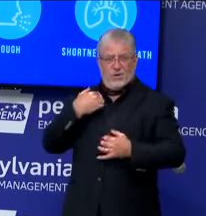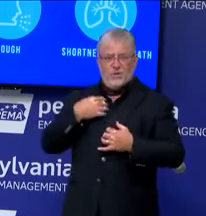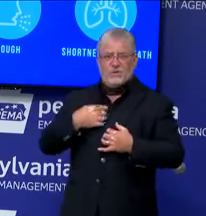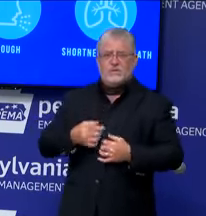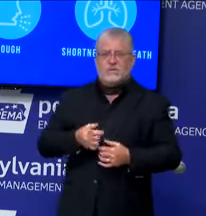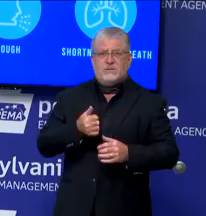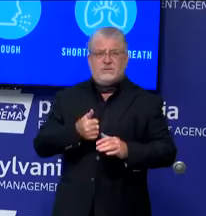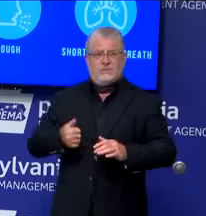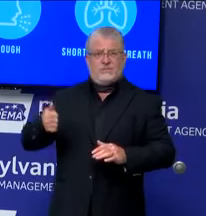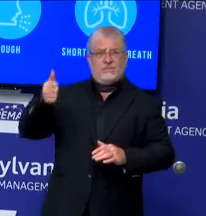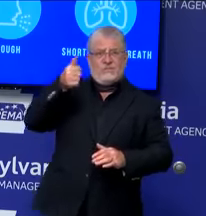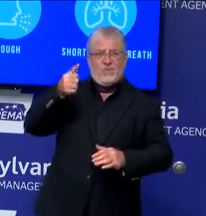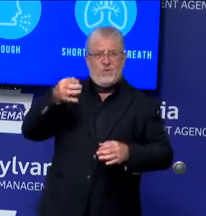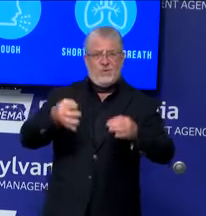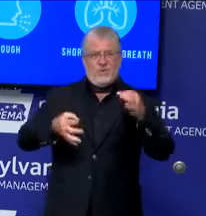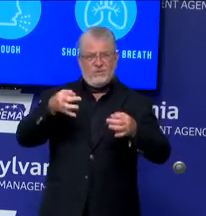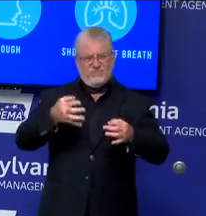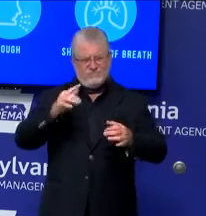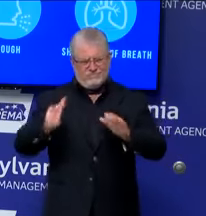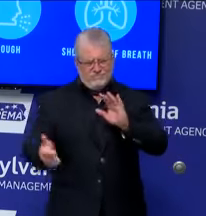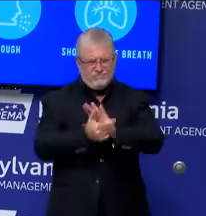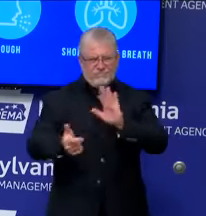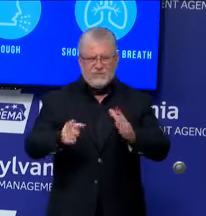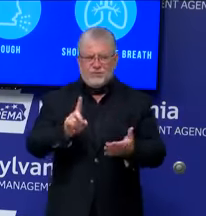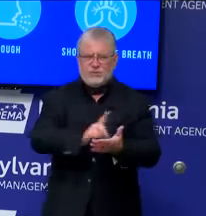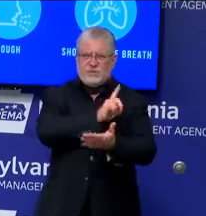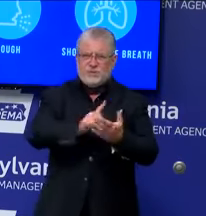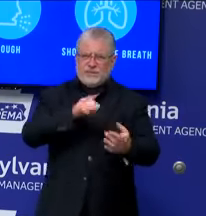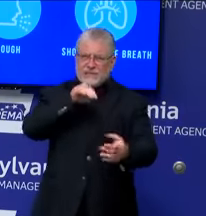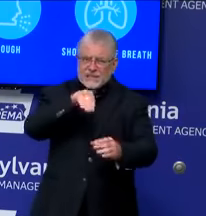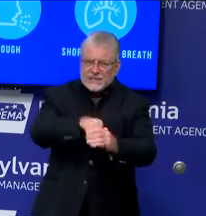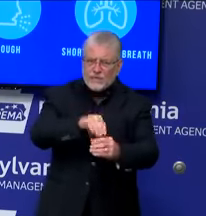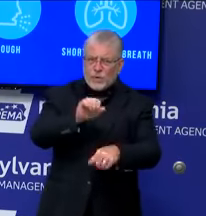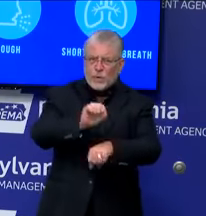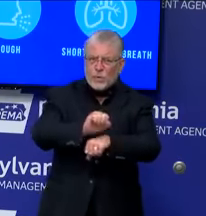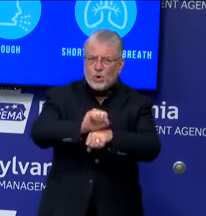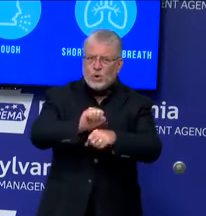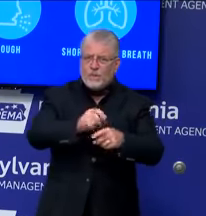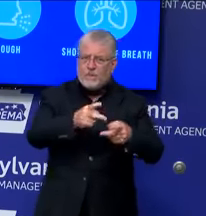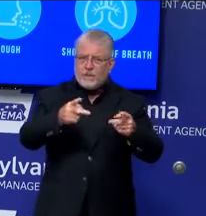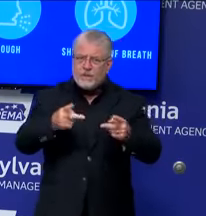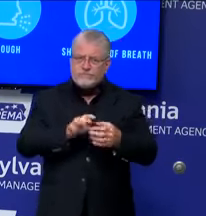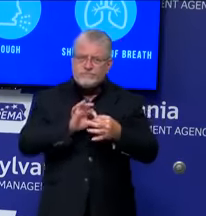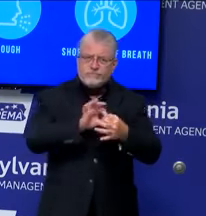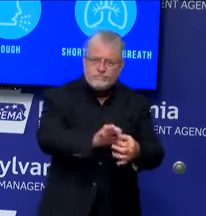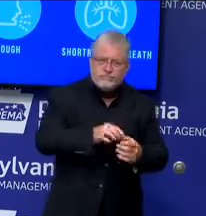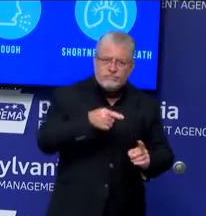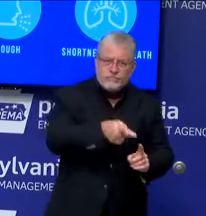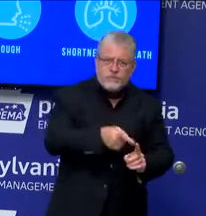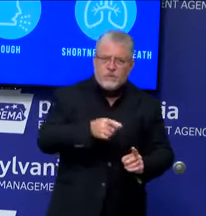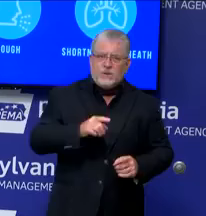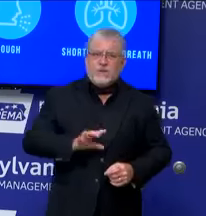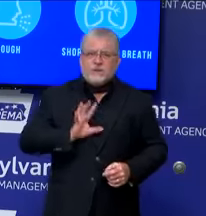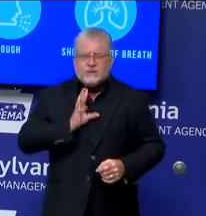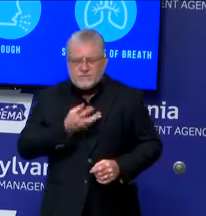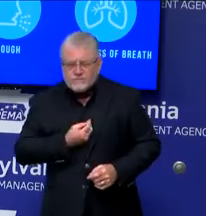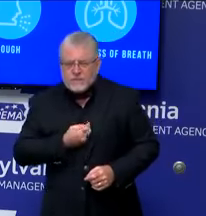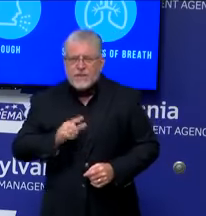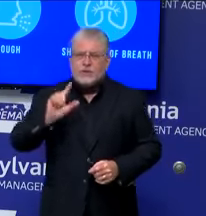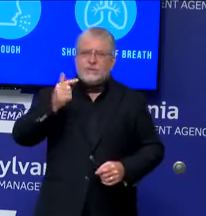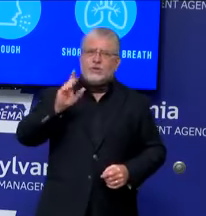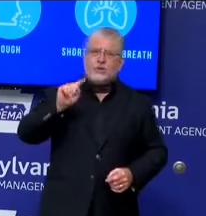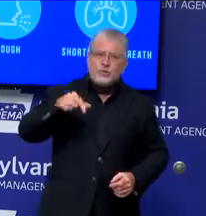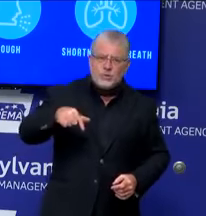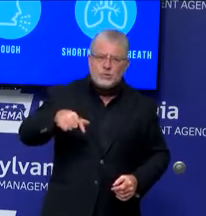in the workplace due to sexual orientation and gender identity. But LGBTQ